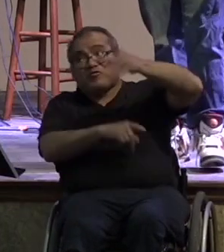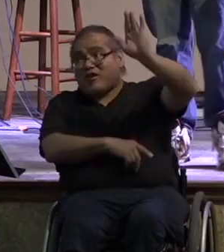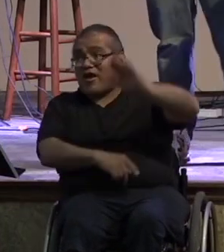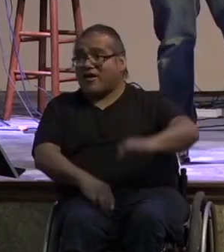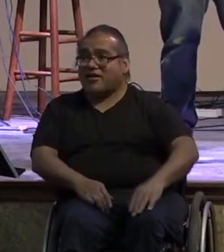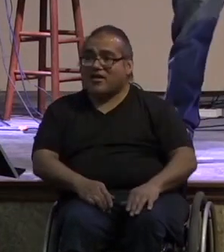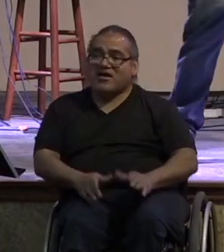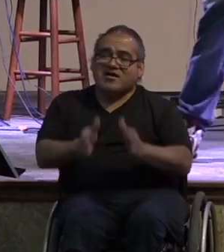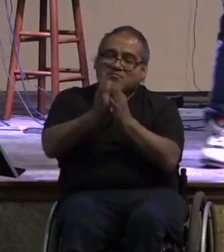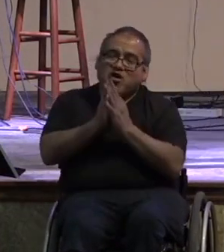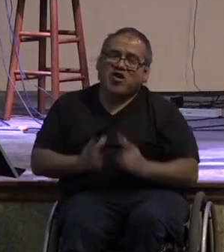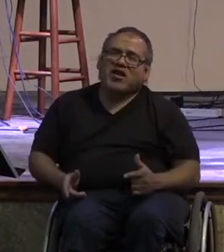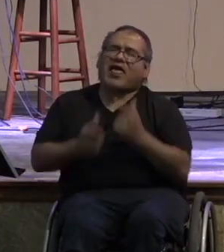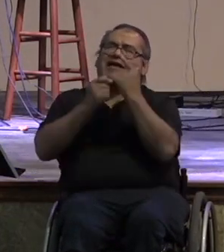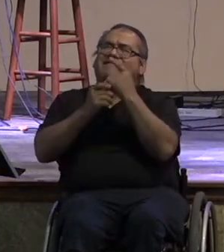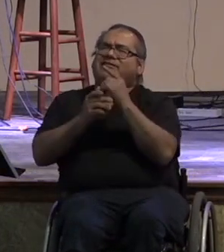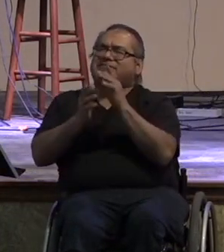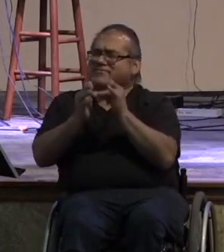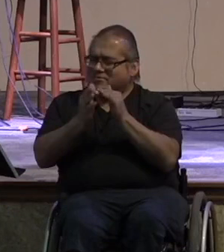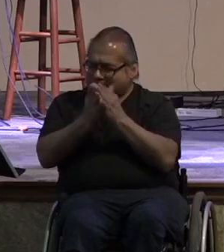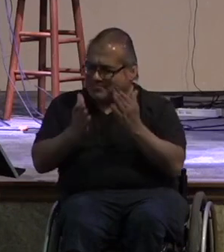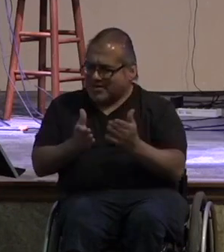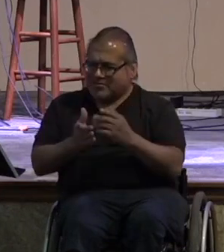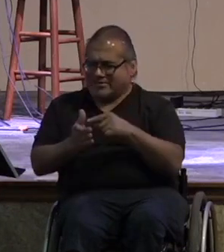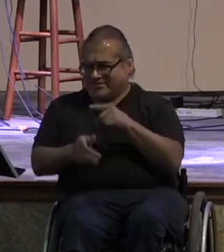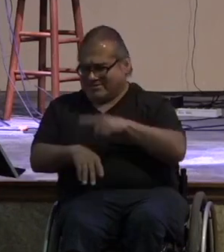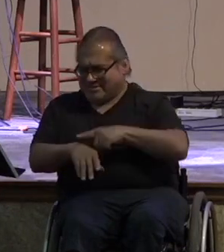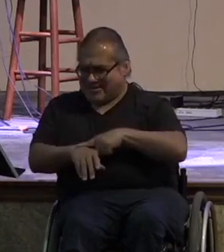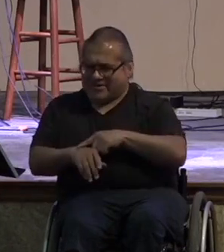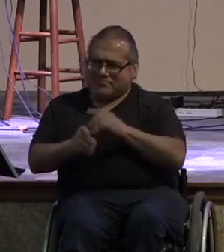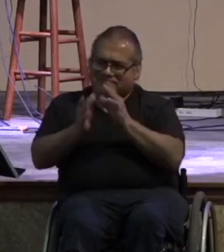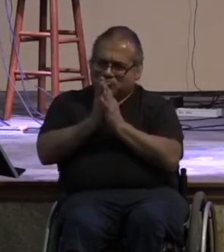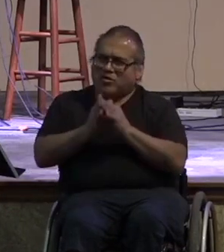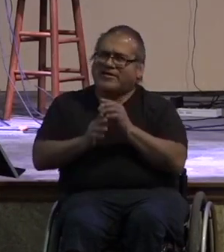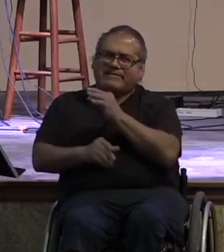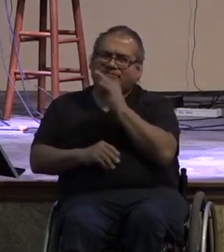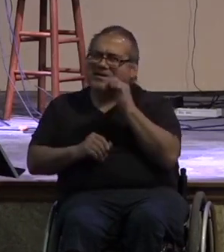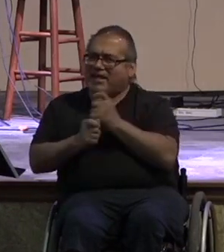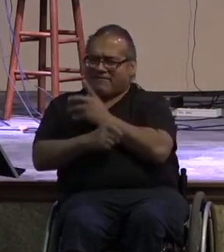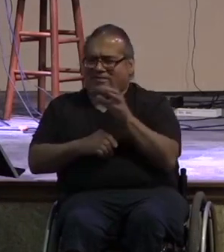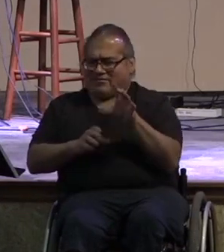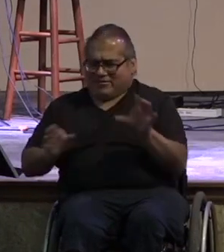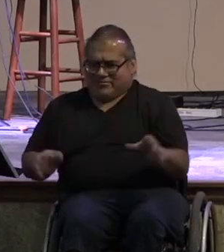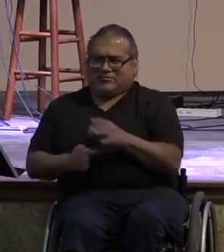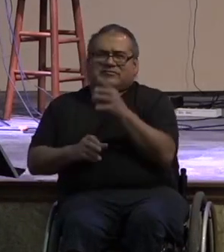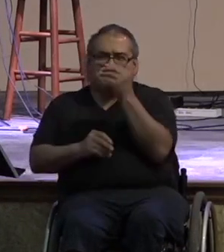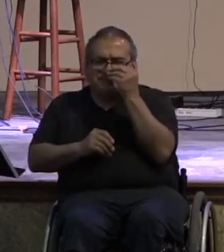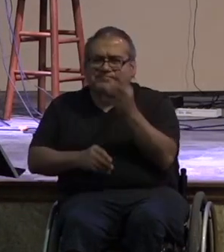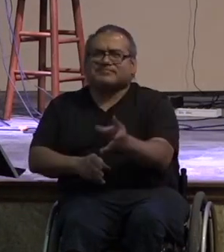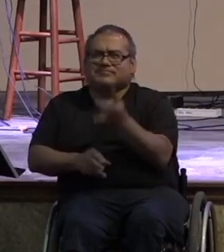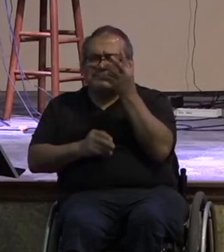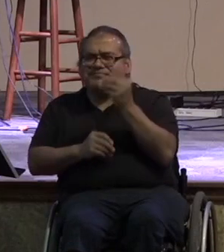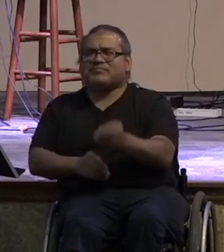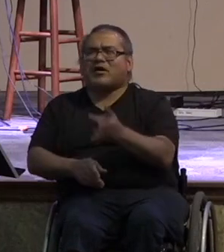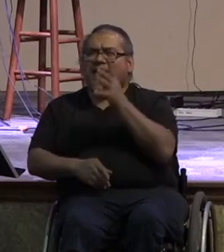our prayer life our devotion time our meditation our fasting all those things are obedience because of our